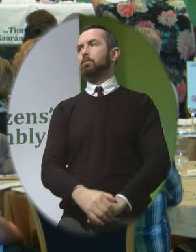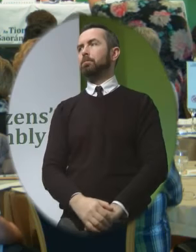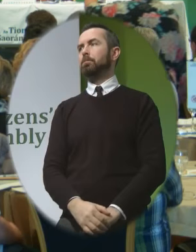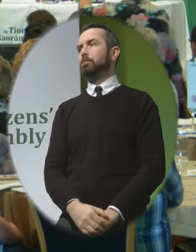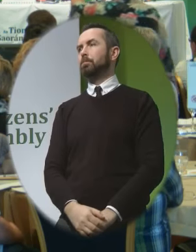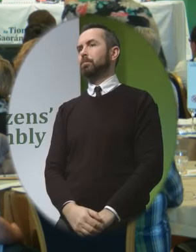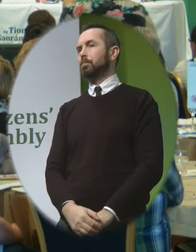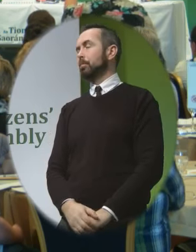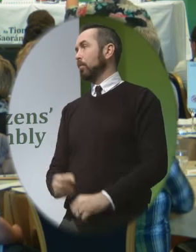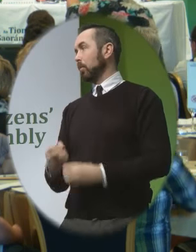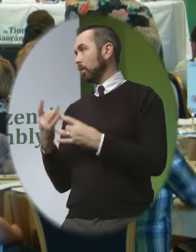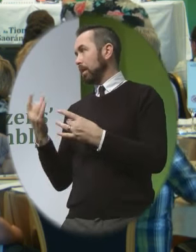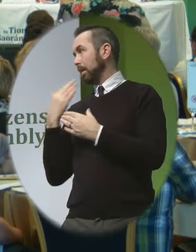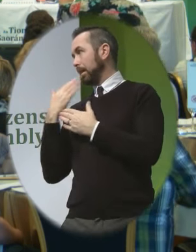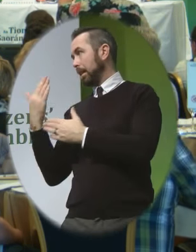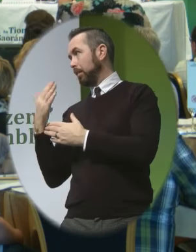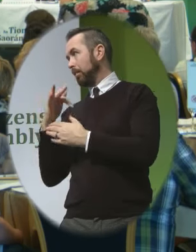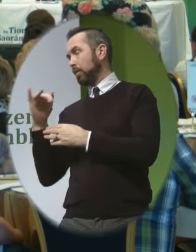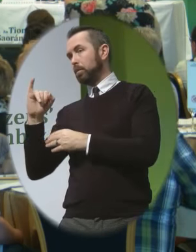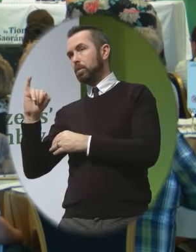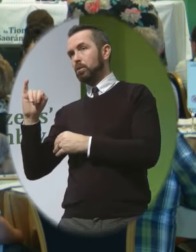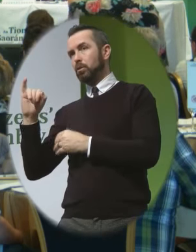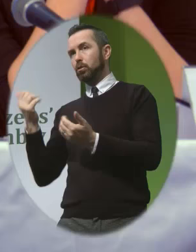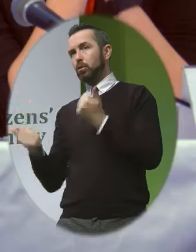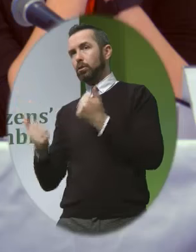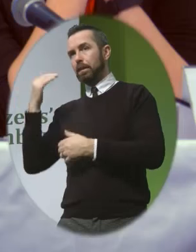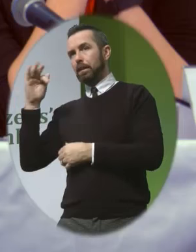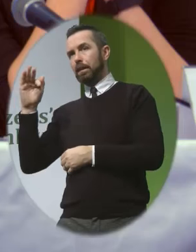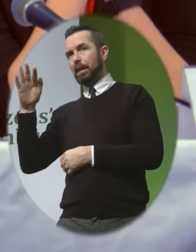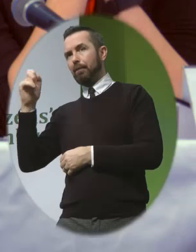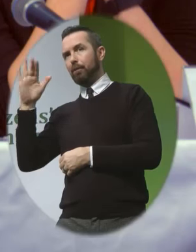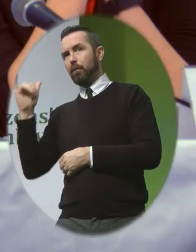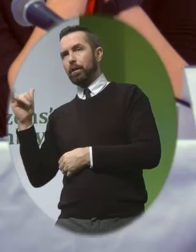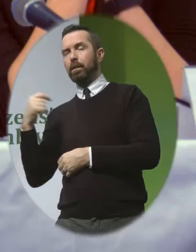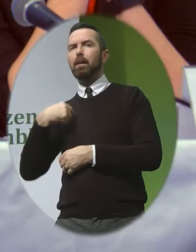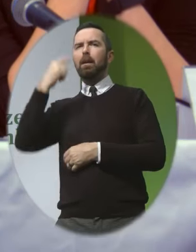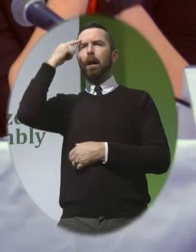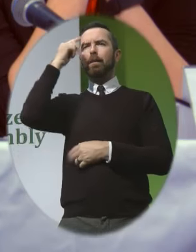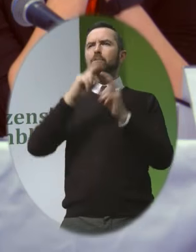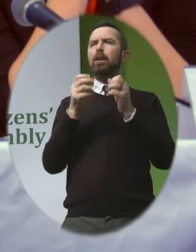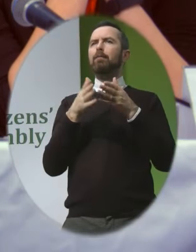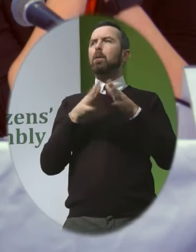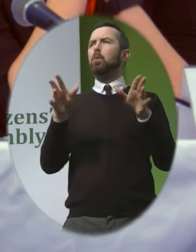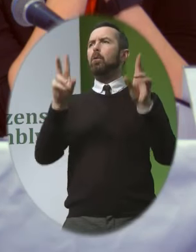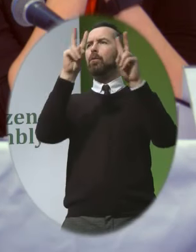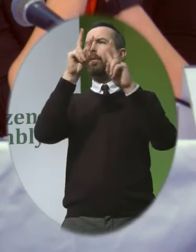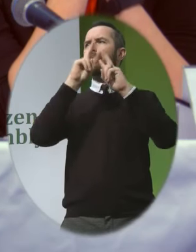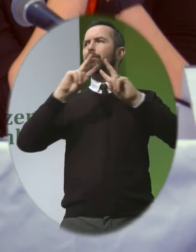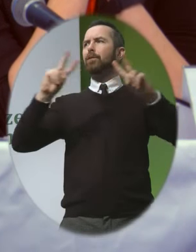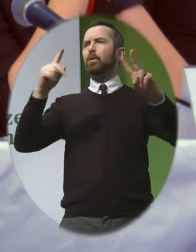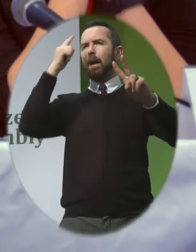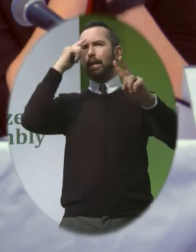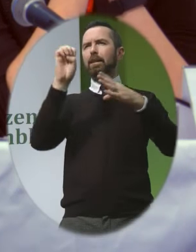Very good, thank you very much I think we should take a broader view of this I think we have had enough questions on BPAS